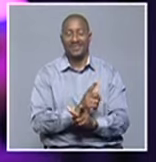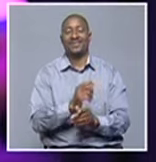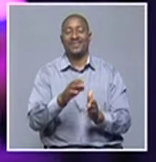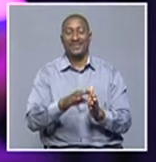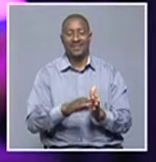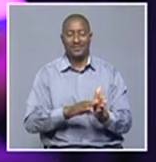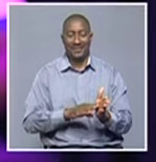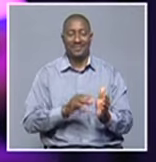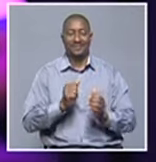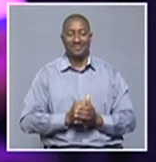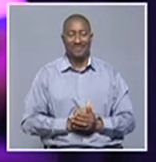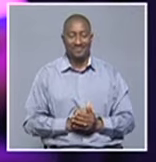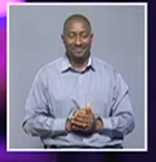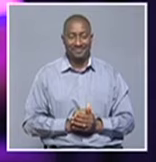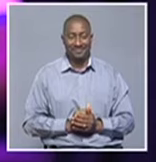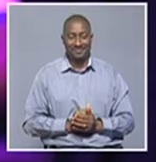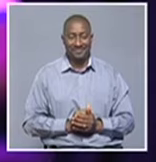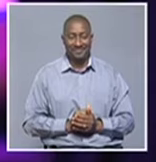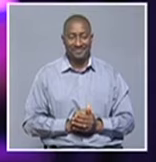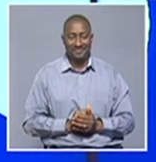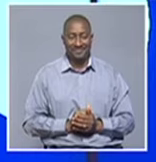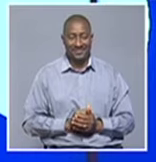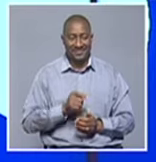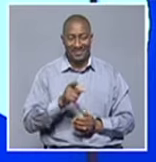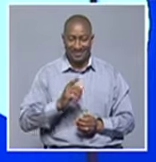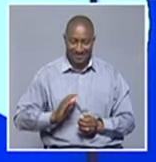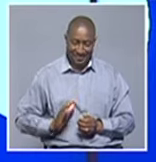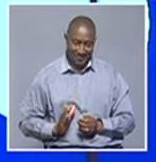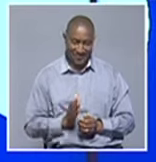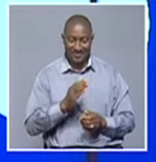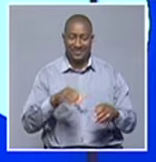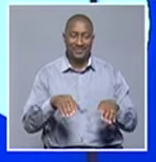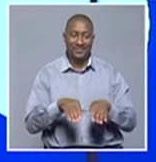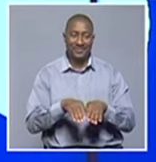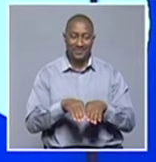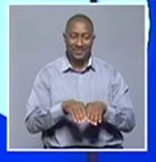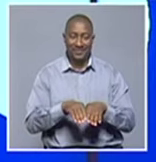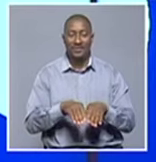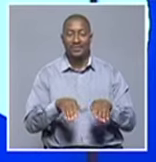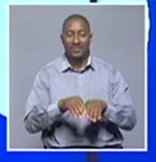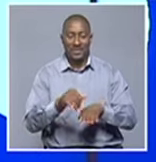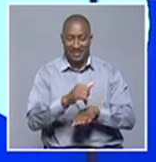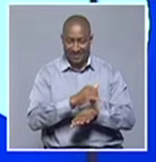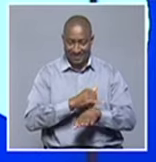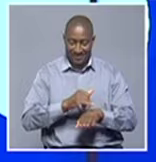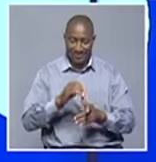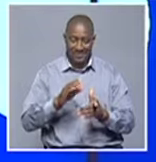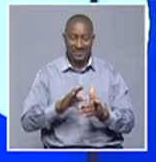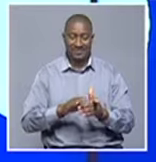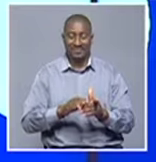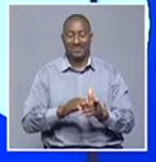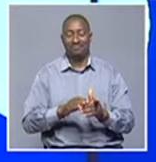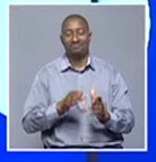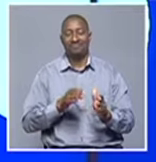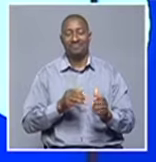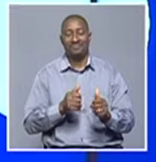be gracing the event um so that's basically what we want to do to just you know create that type of atmosphere when we talk about the run all right before we